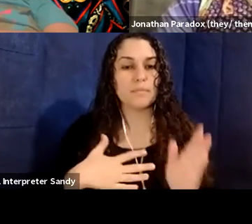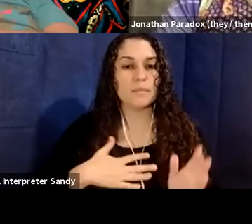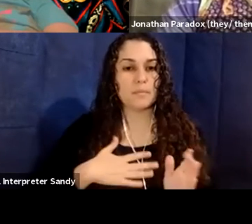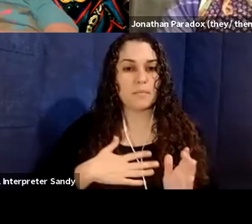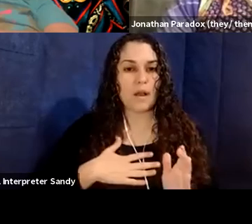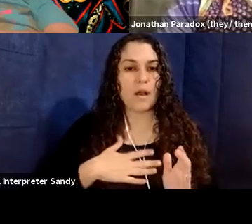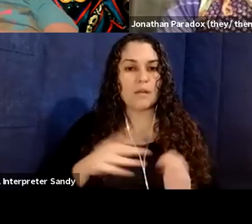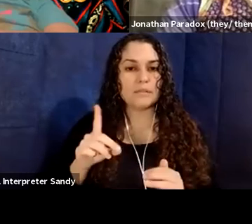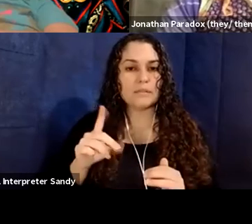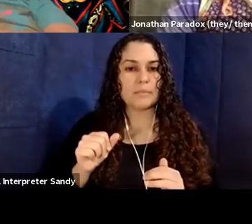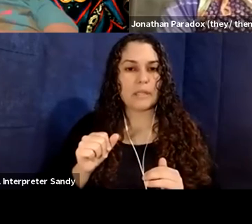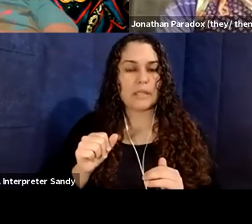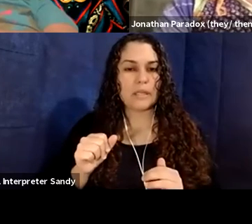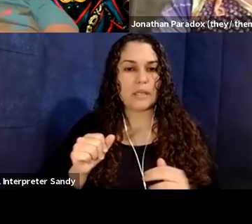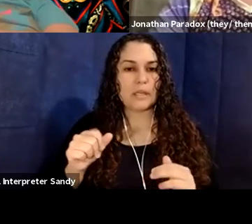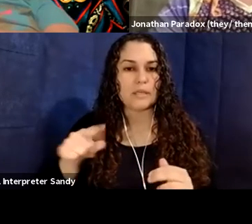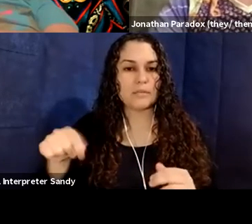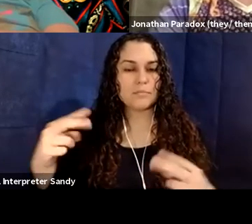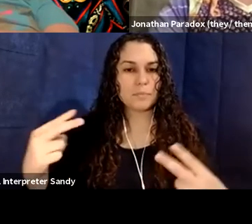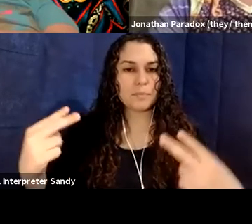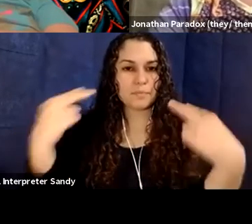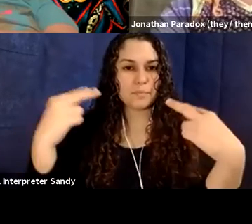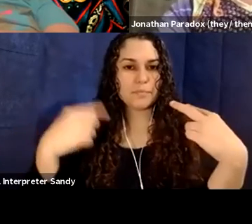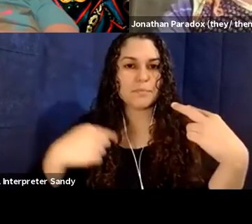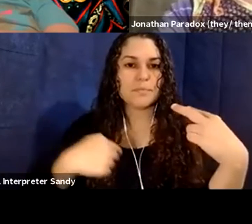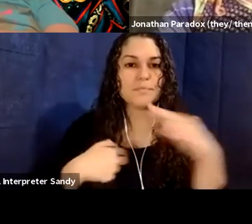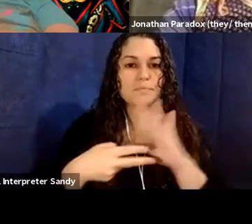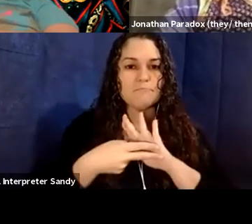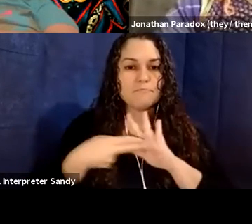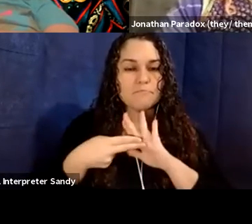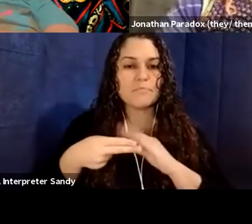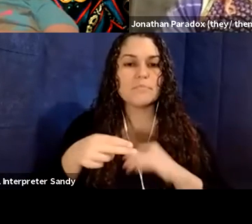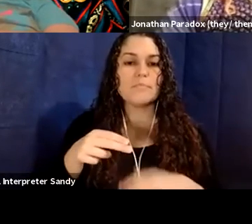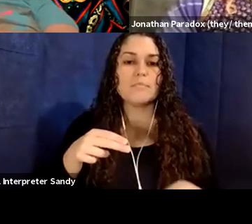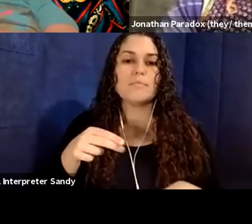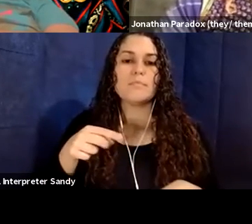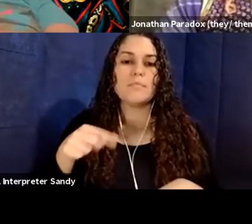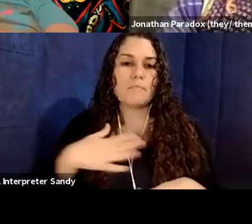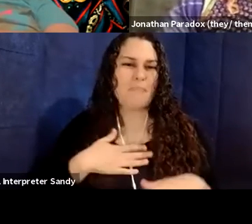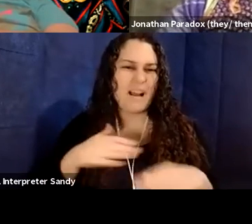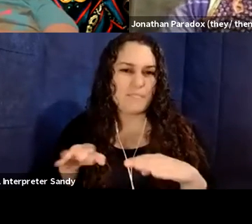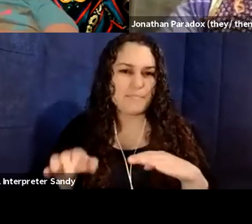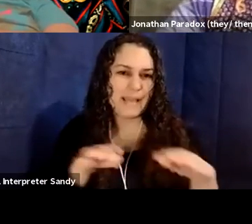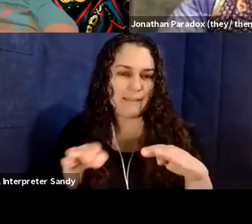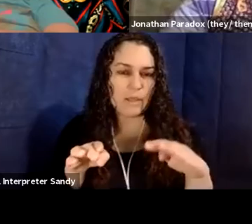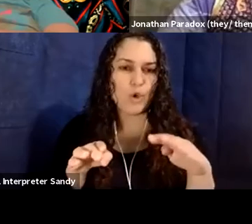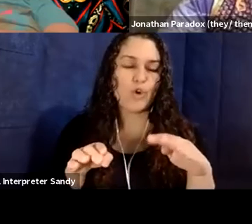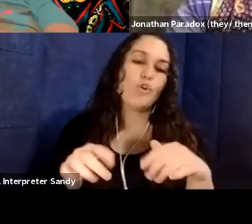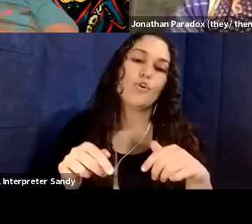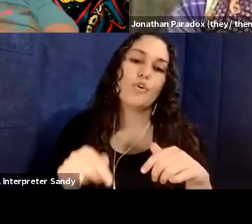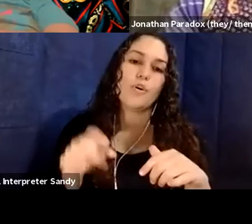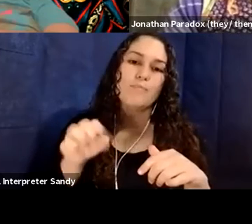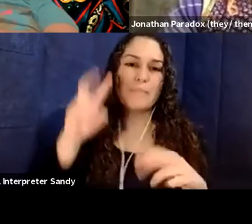more commonly associated with stigma, um, and an understanding of, or a